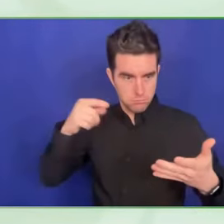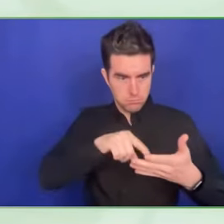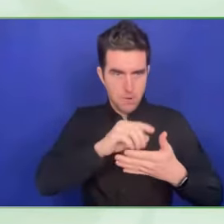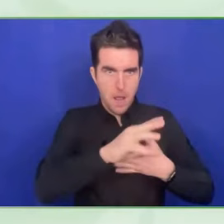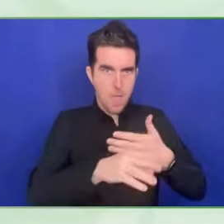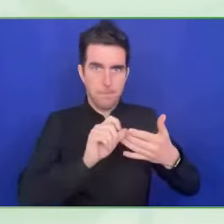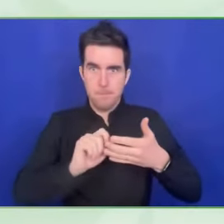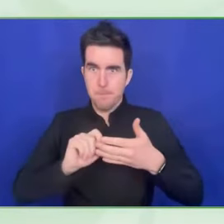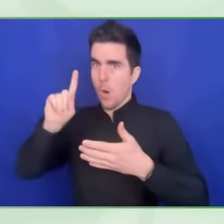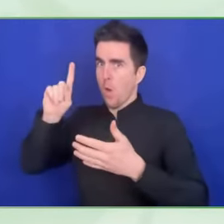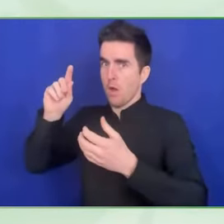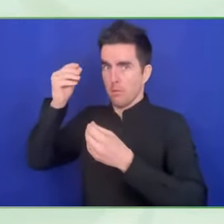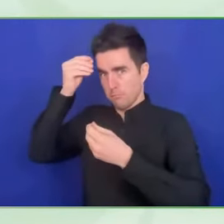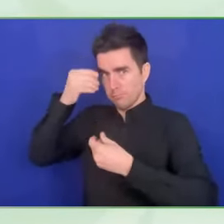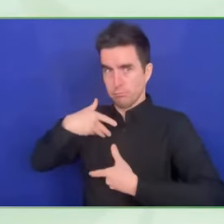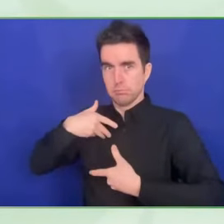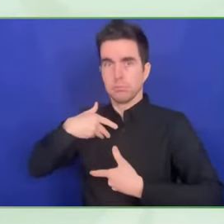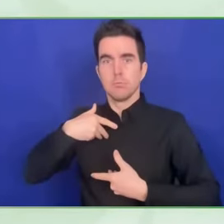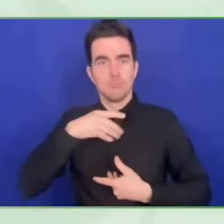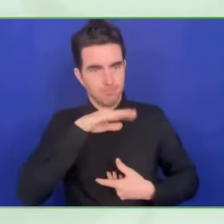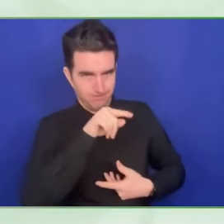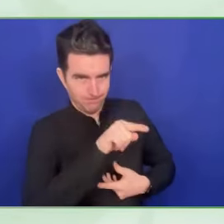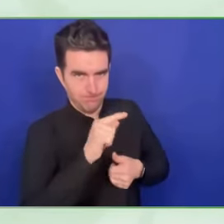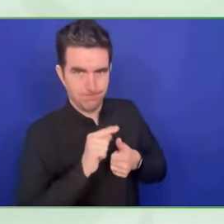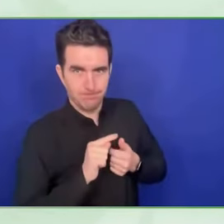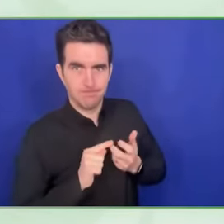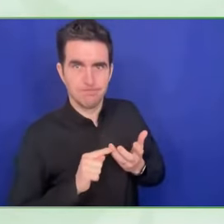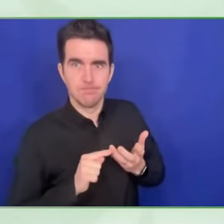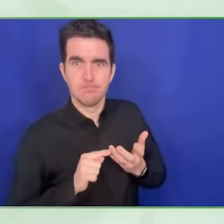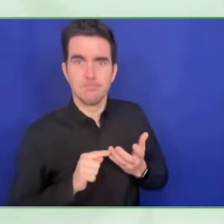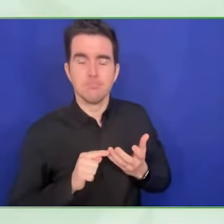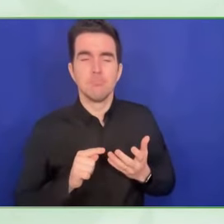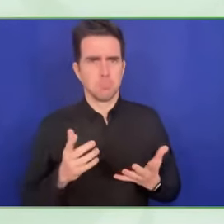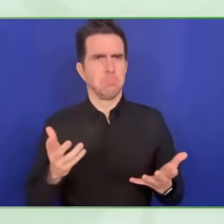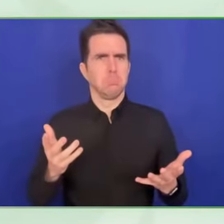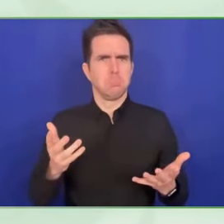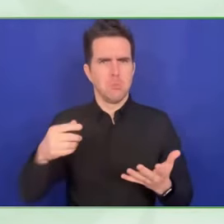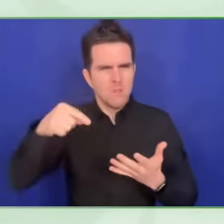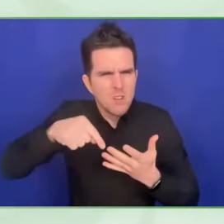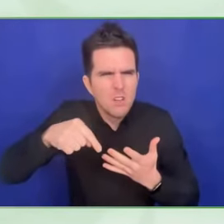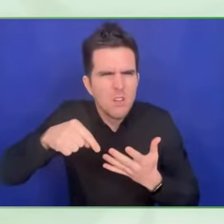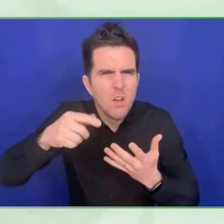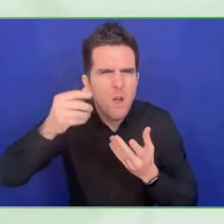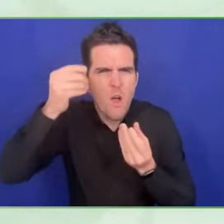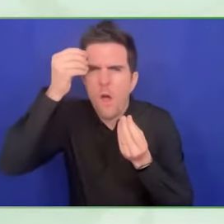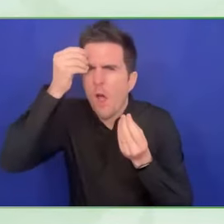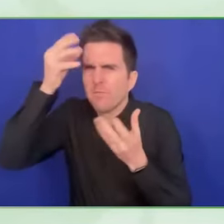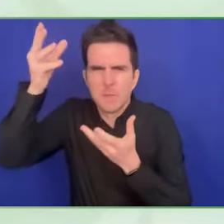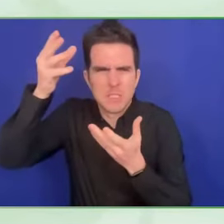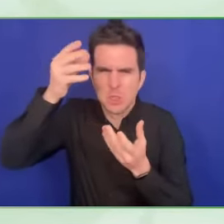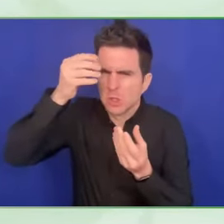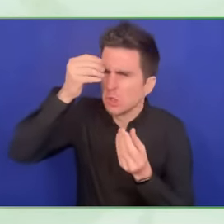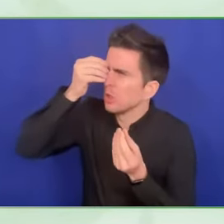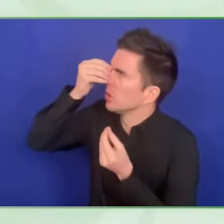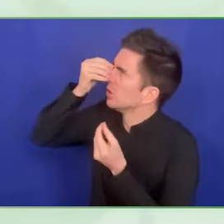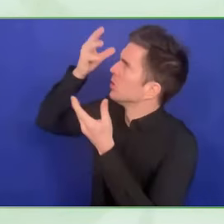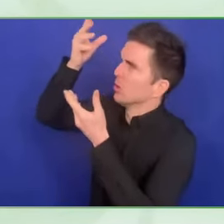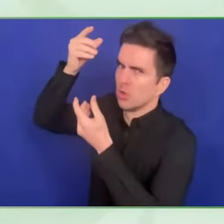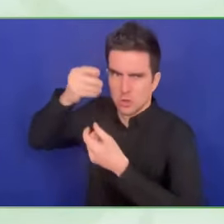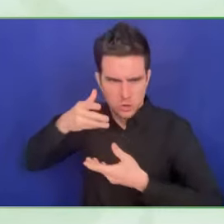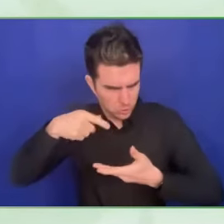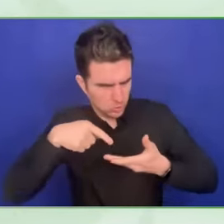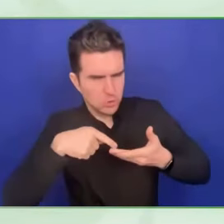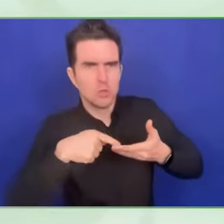And of course, you are sending your information, your personal information of your home in the cloud. Another example is about